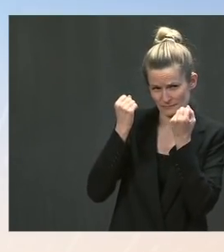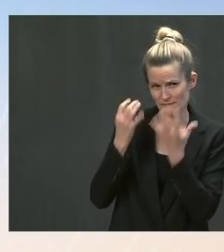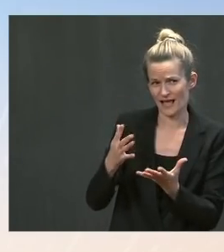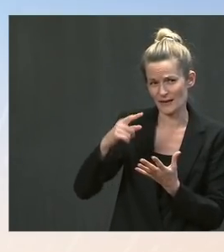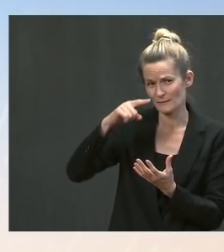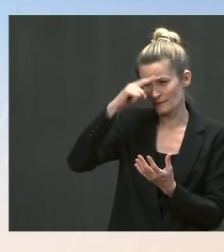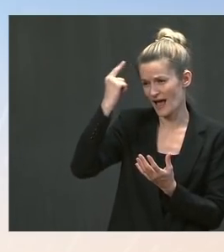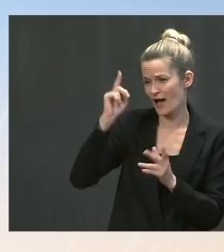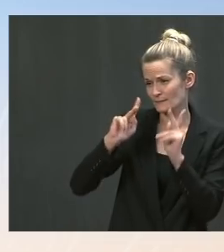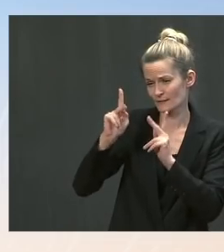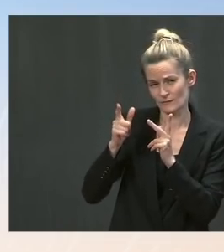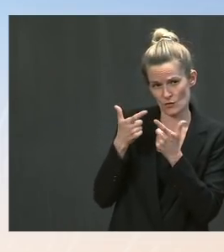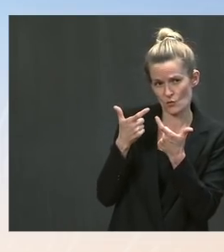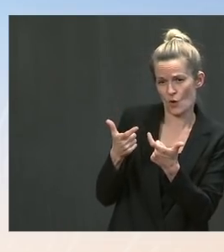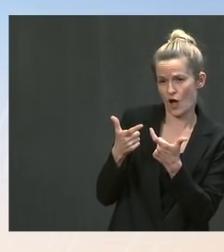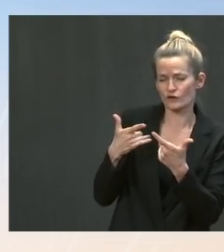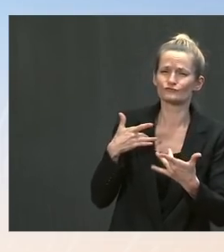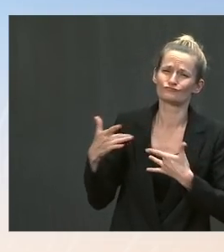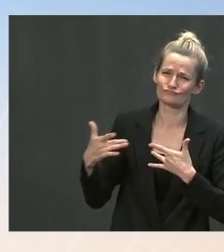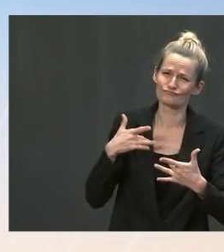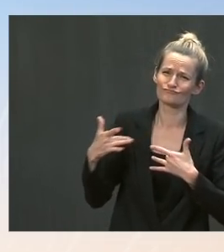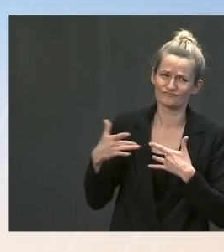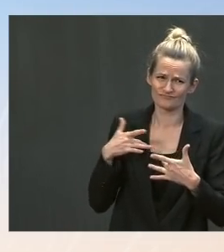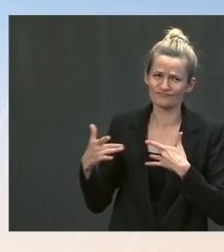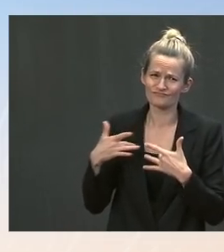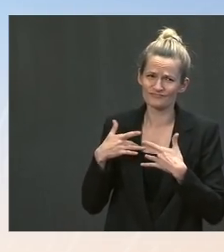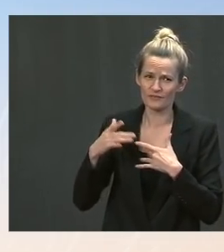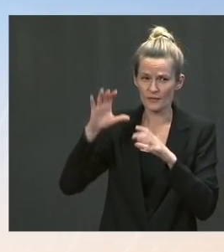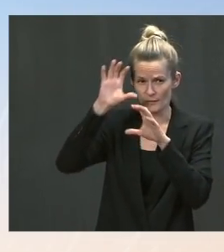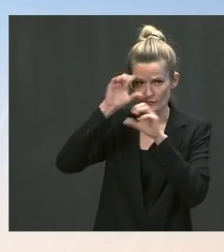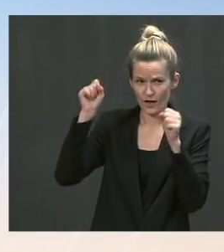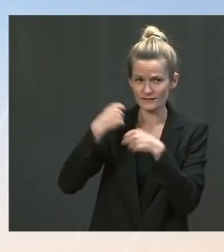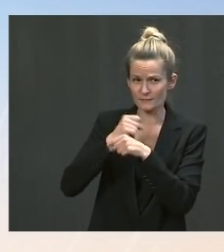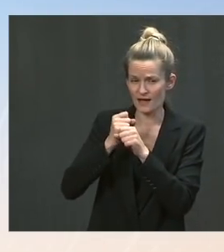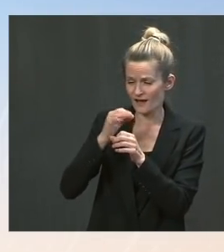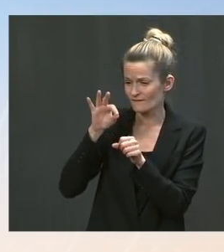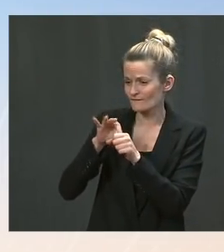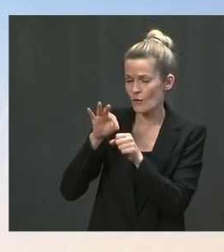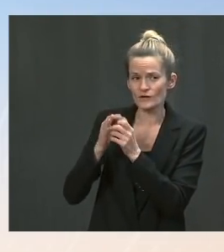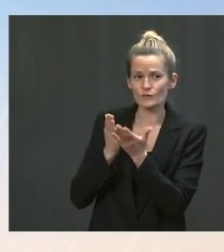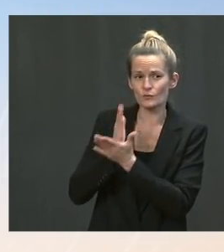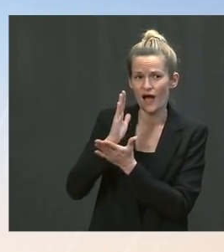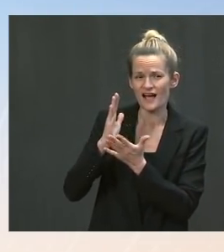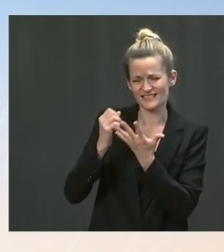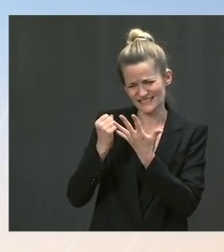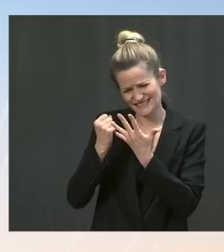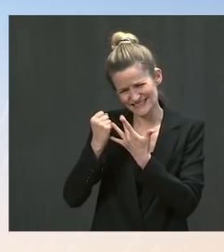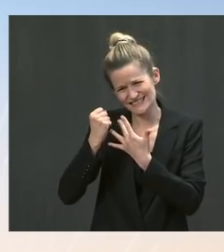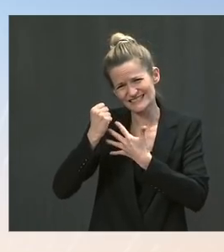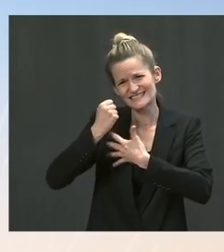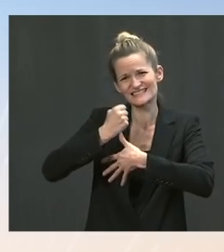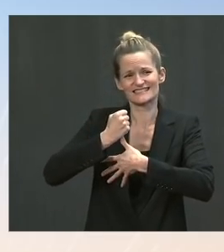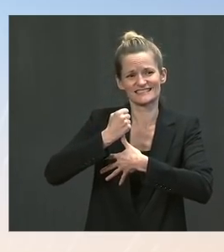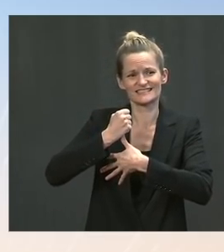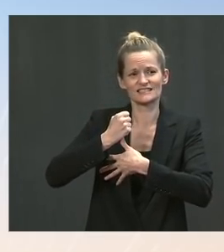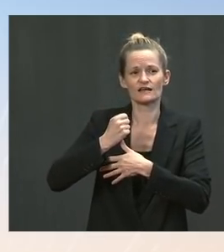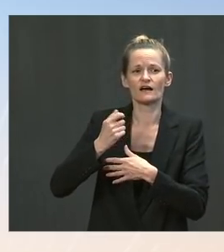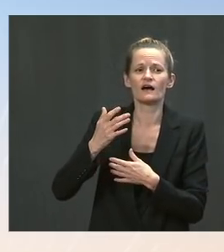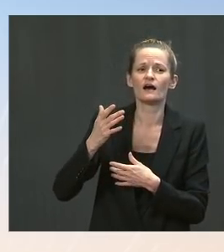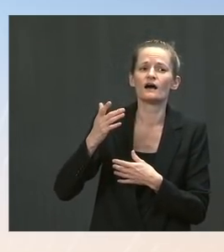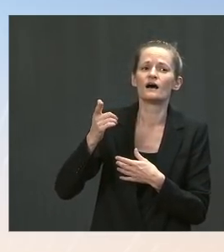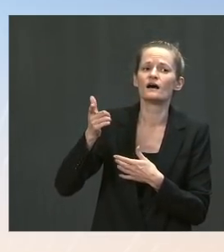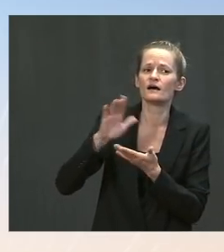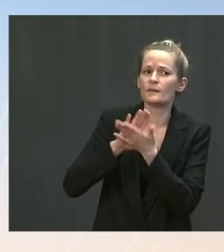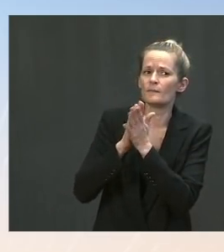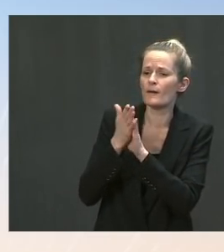Will the president make voting rights one of those filibuster exceptions? And also, I wanted to know,